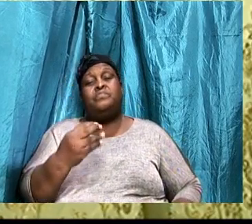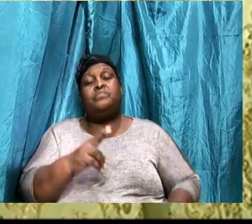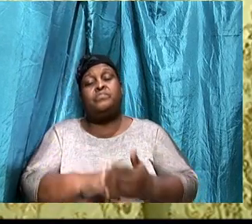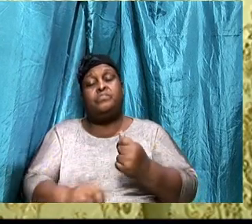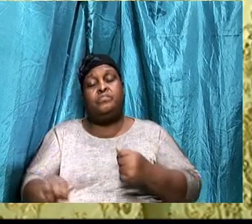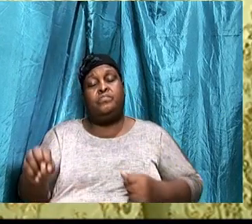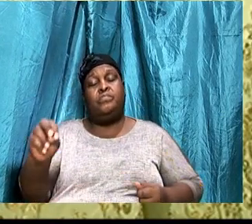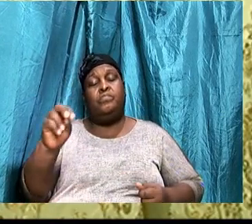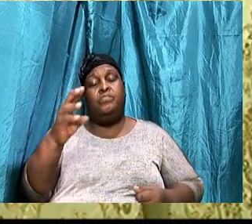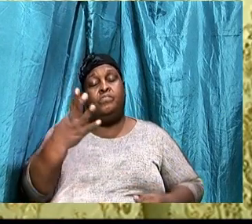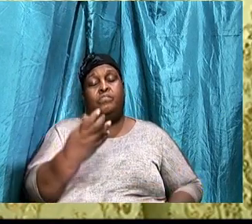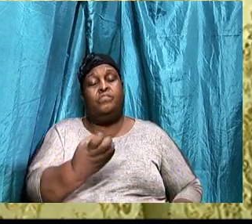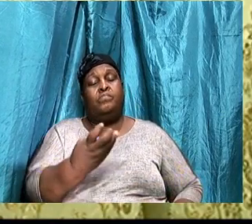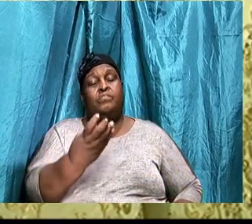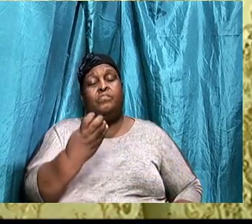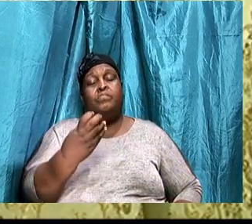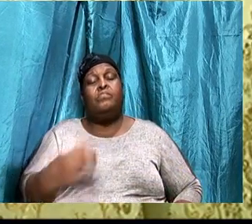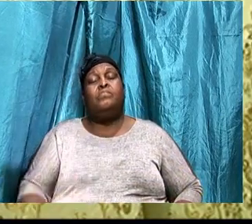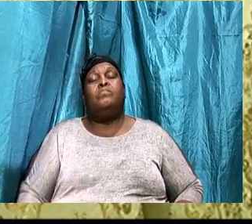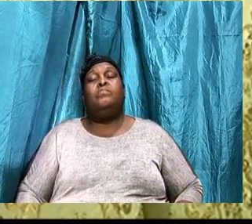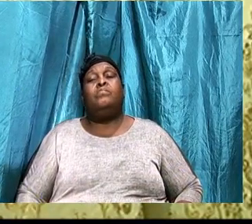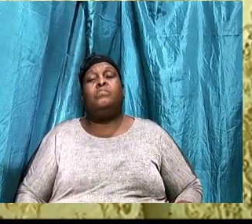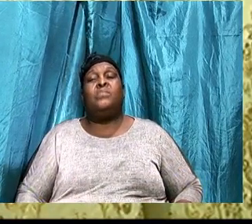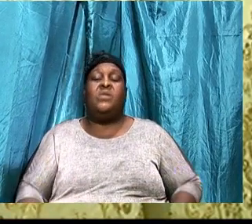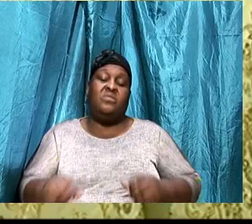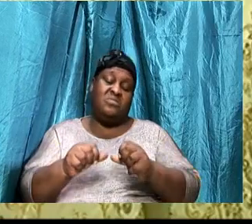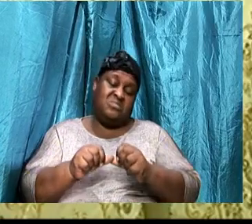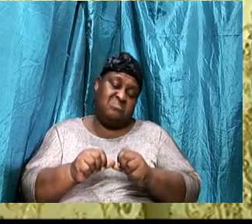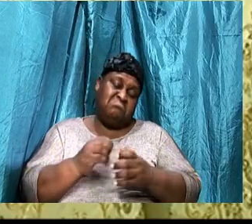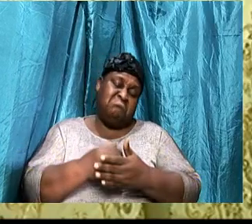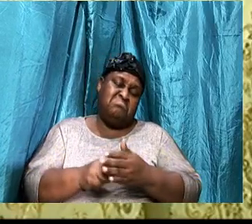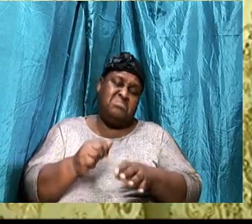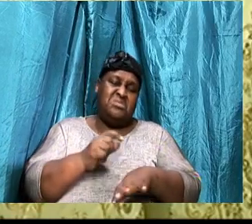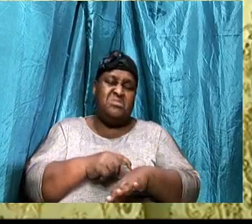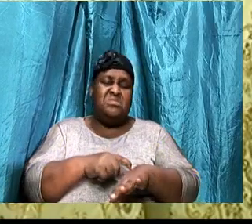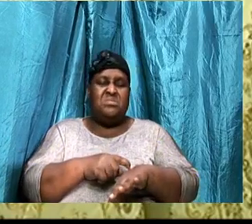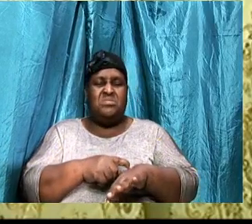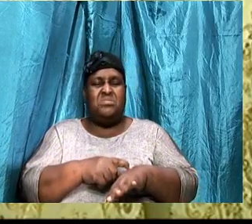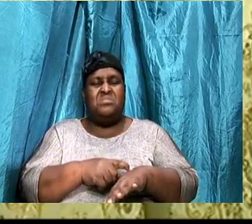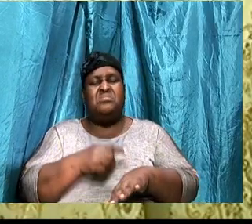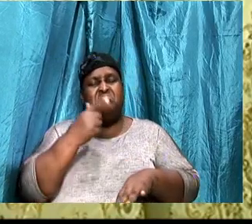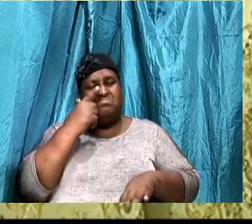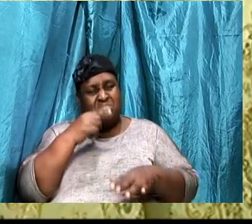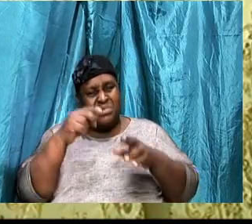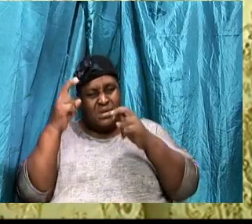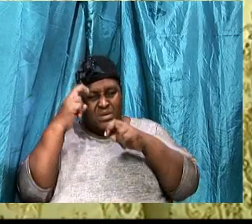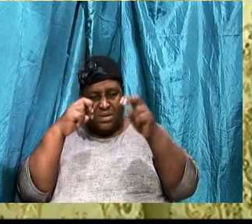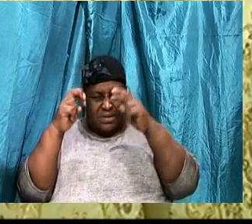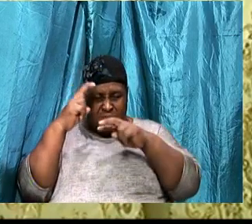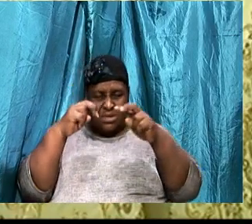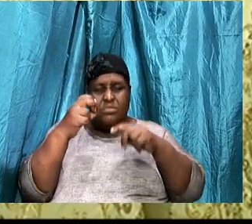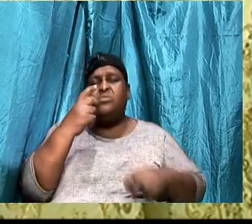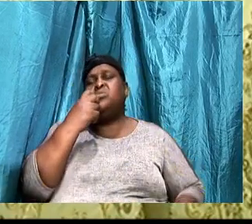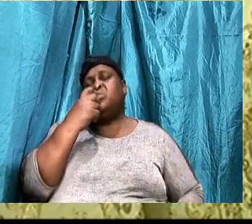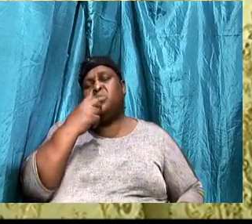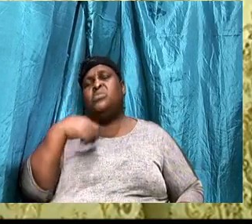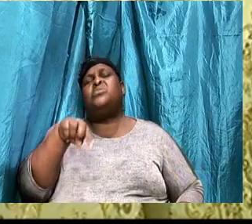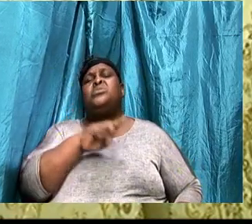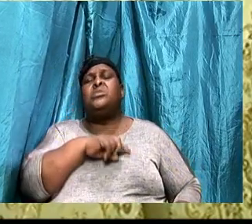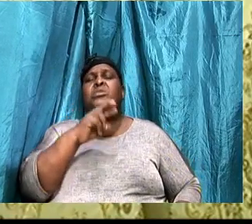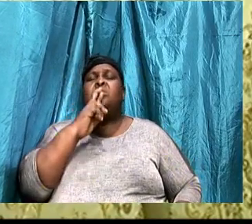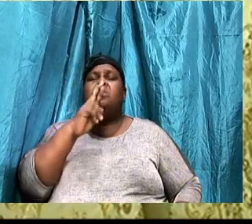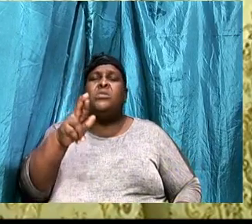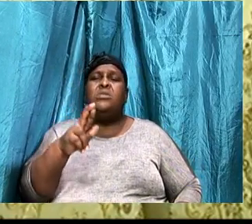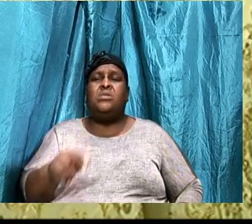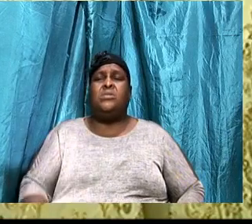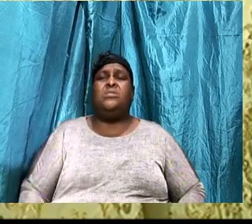we will spend some time looking at who we are, and probably even more time than looking